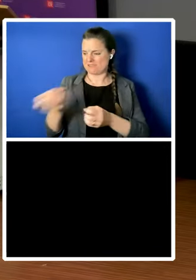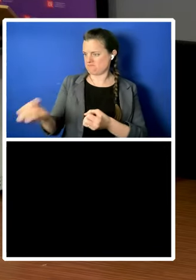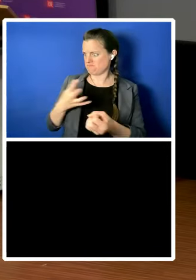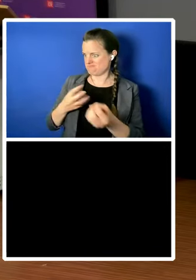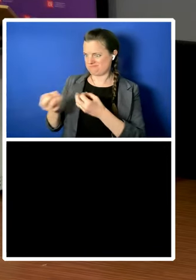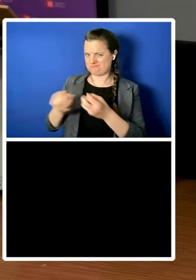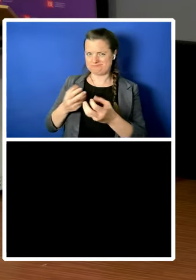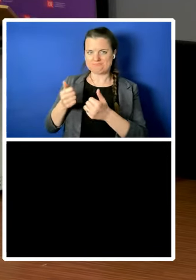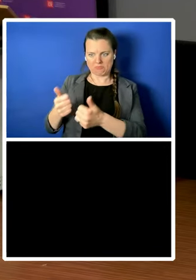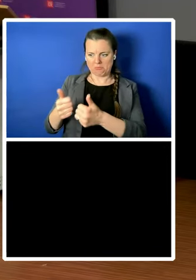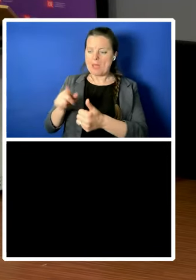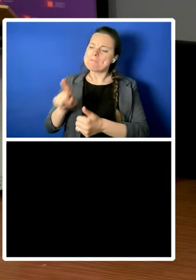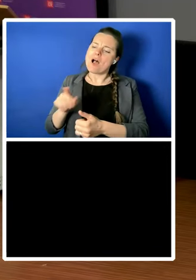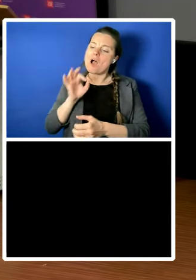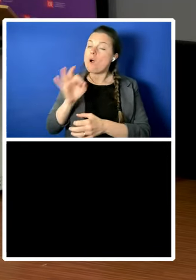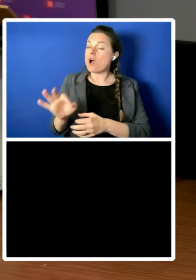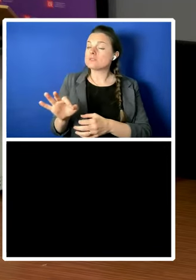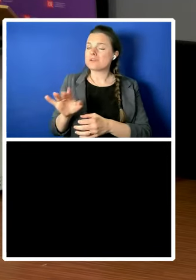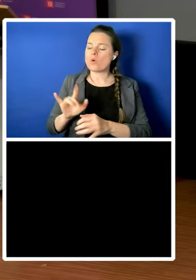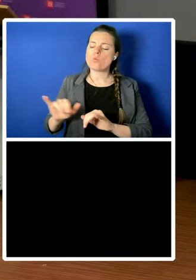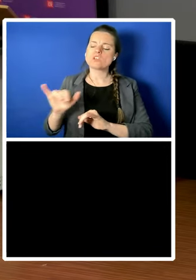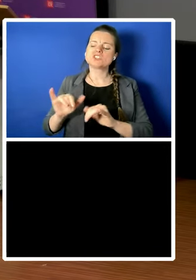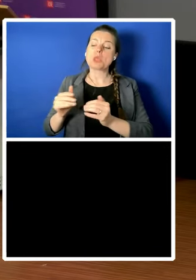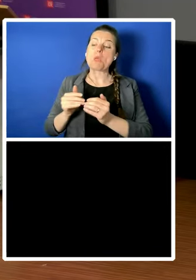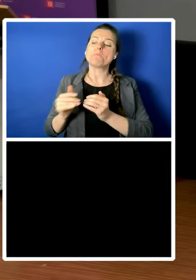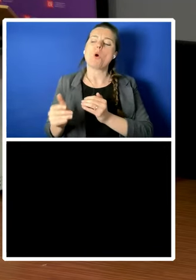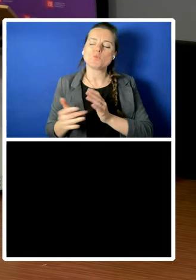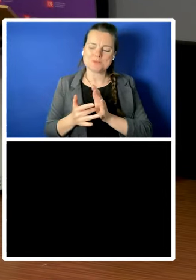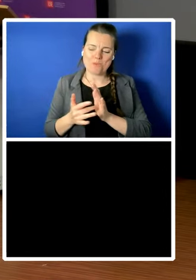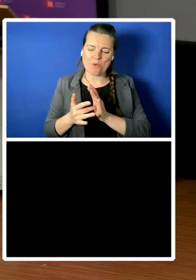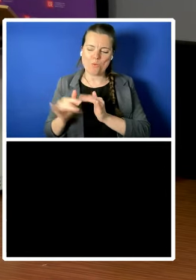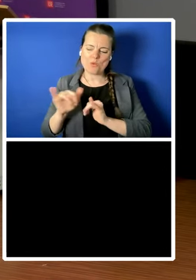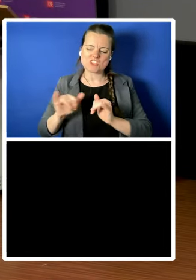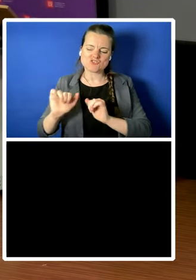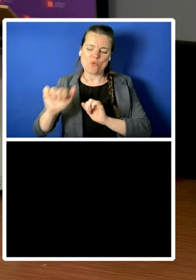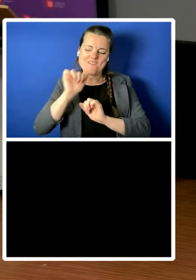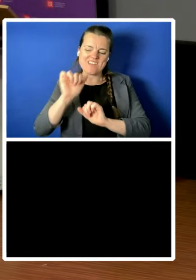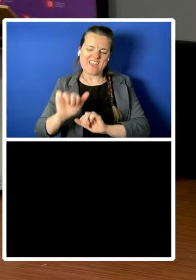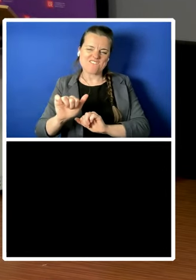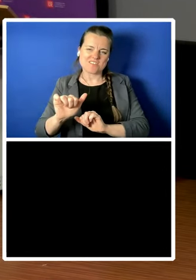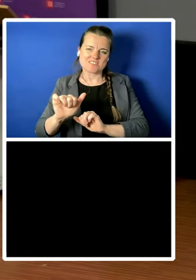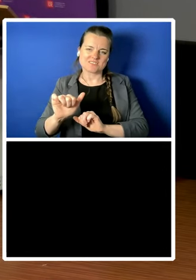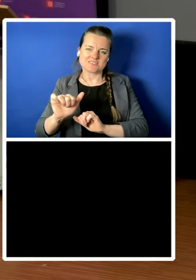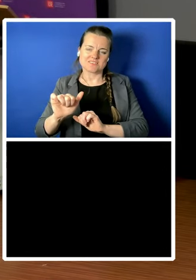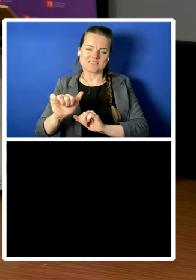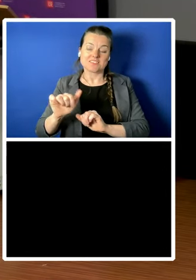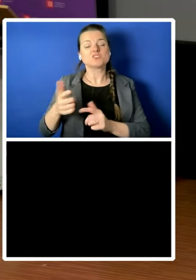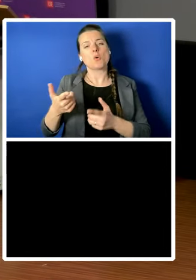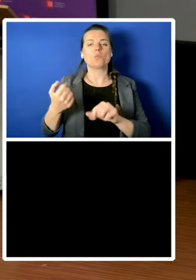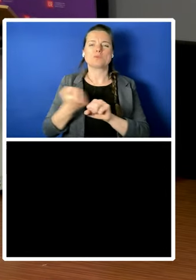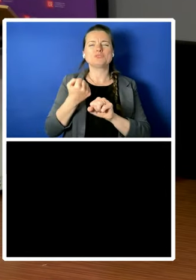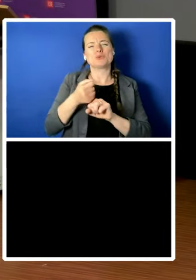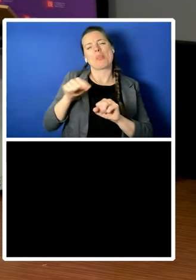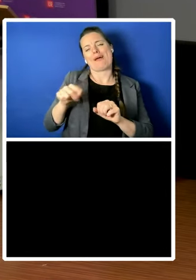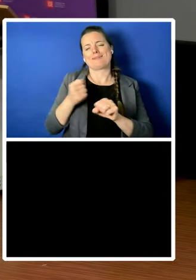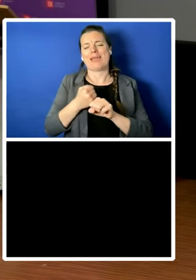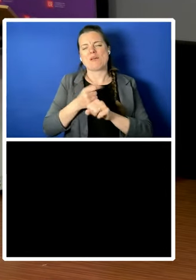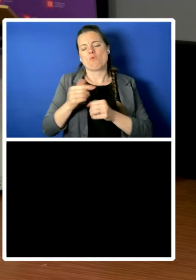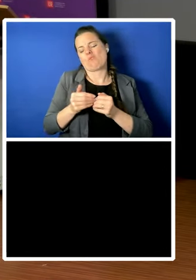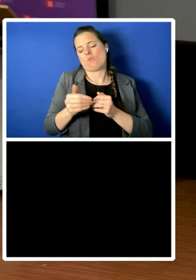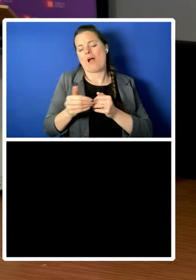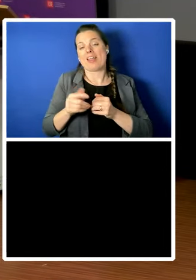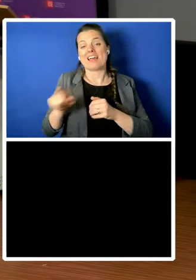think's the most important one what's your favorite one and then you know we do this for a few minutes and then I would say my